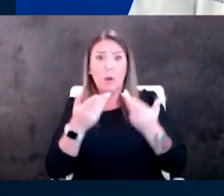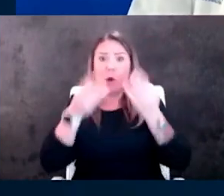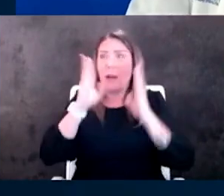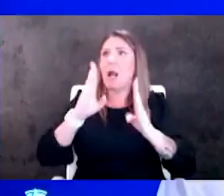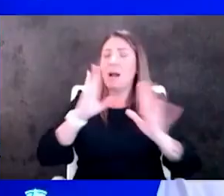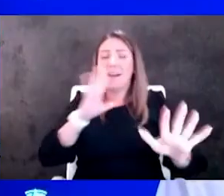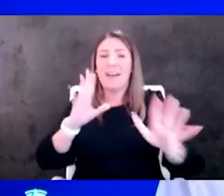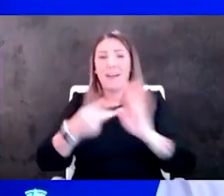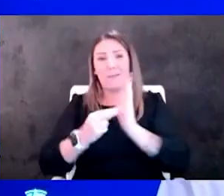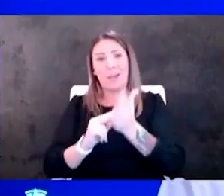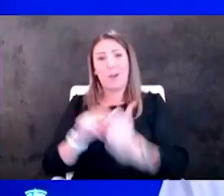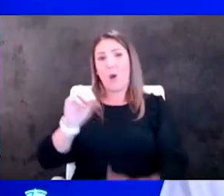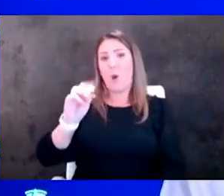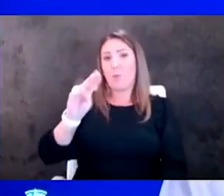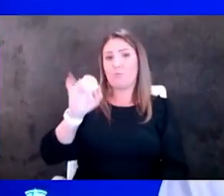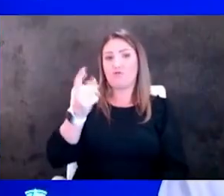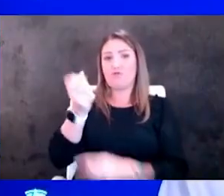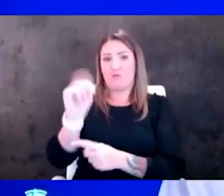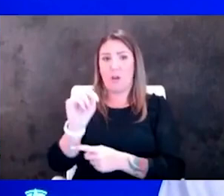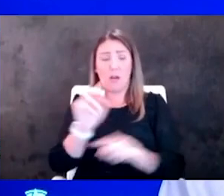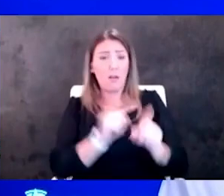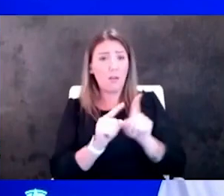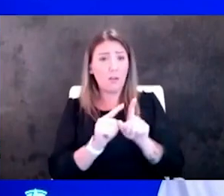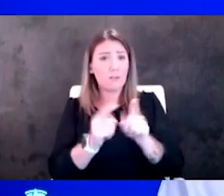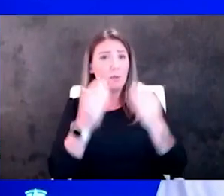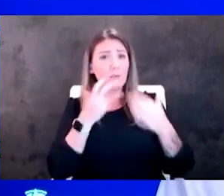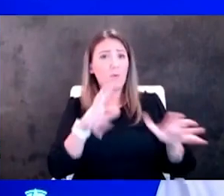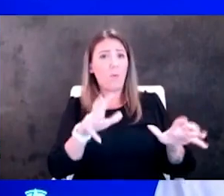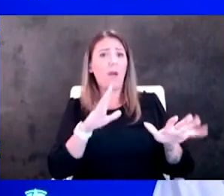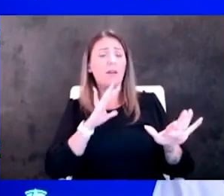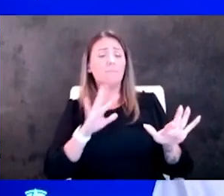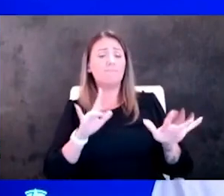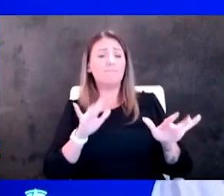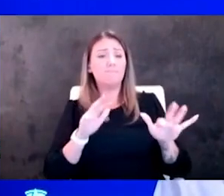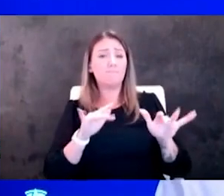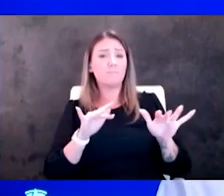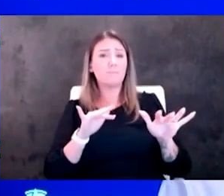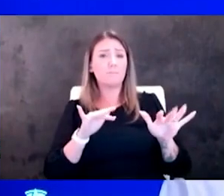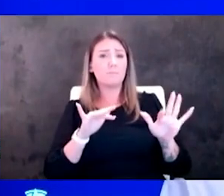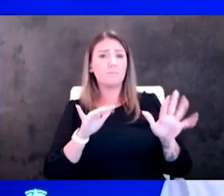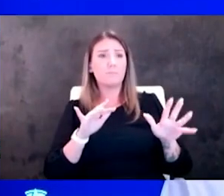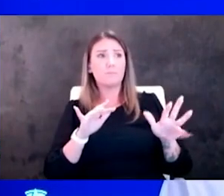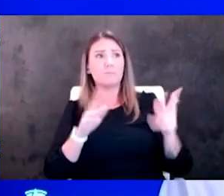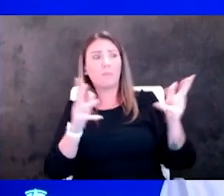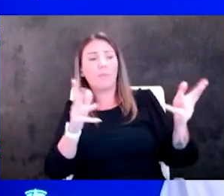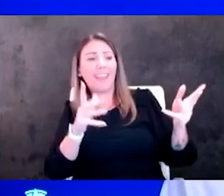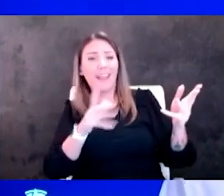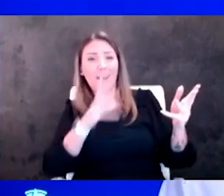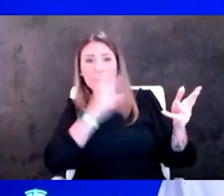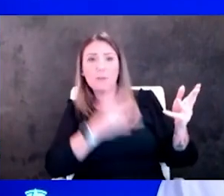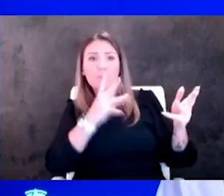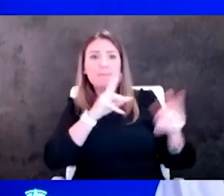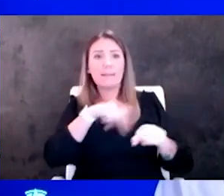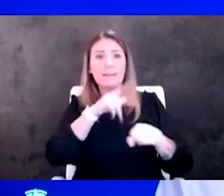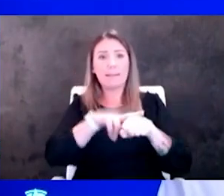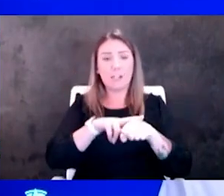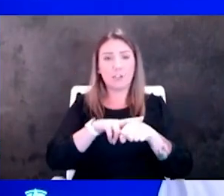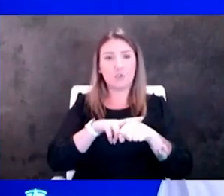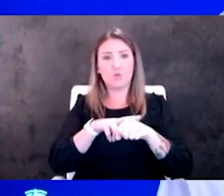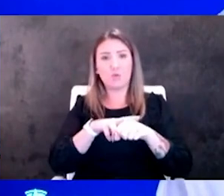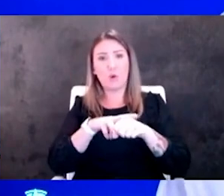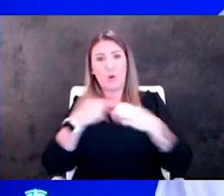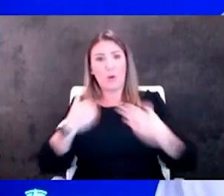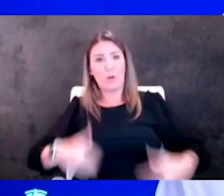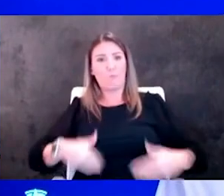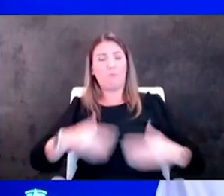and and you know i also don't want to um diminish the natural immunity that we get from natural infection now we